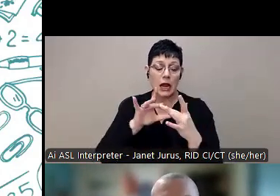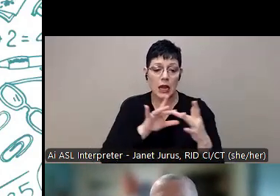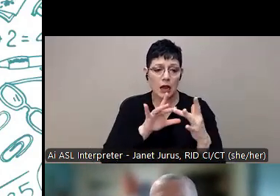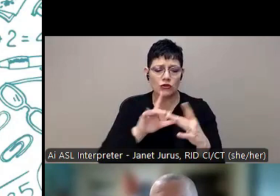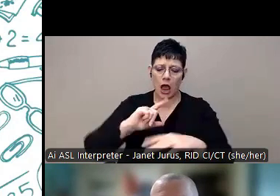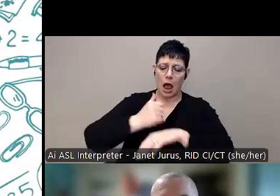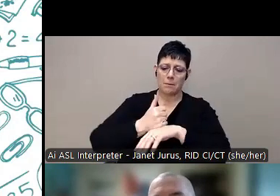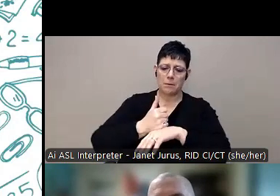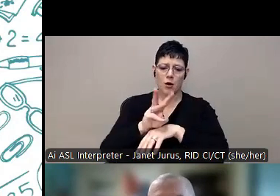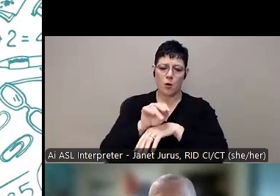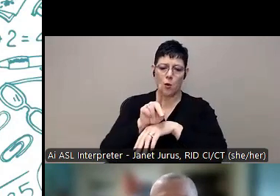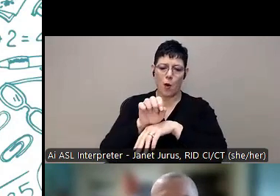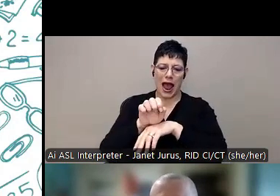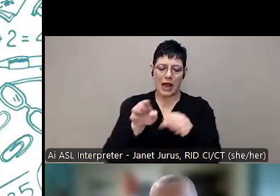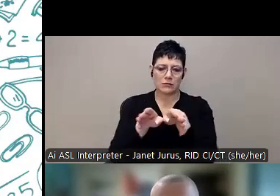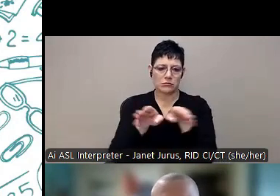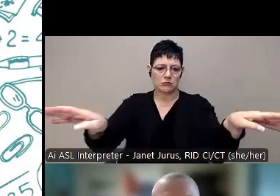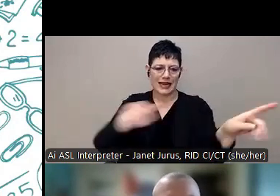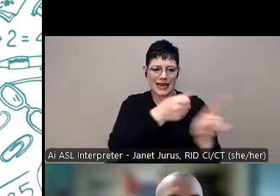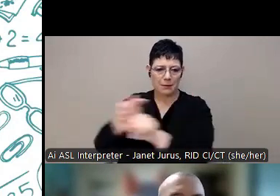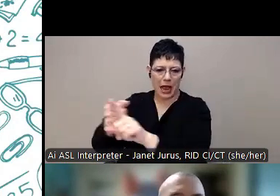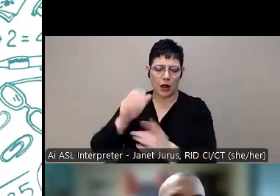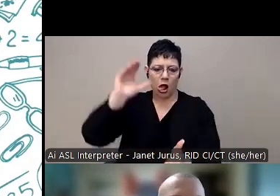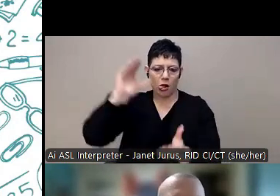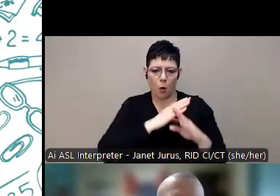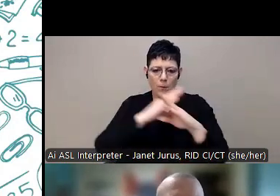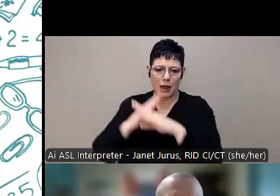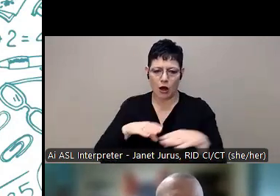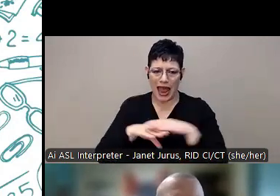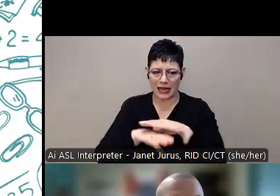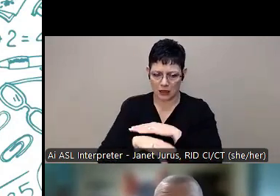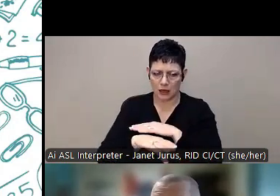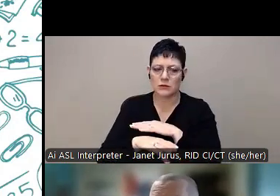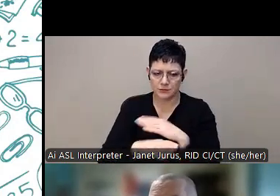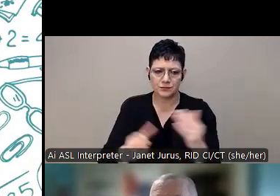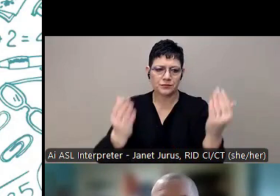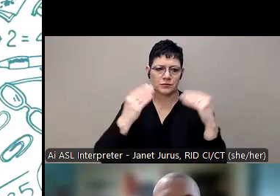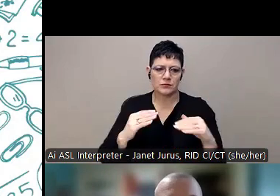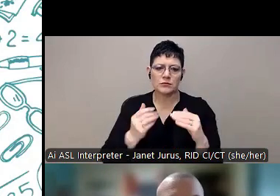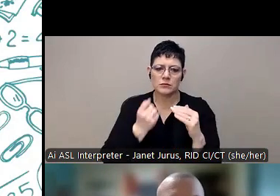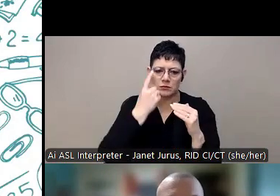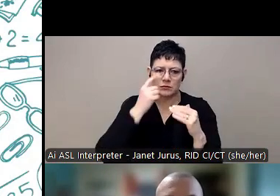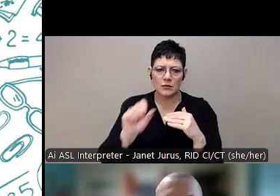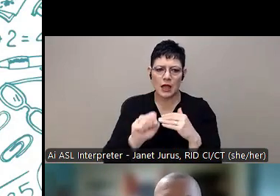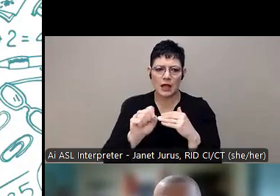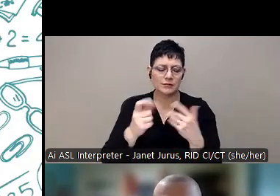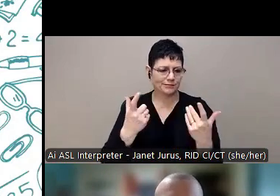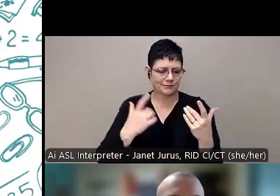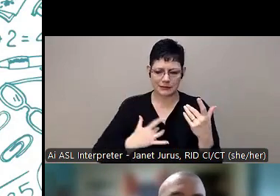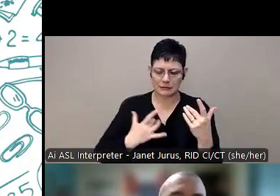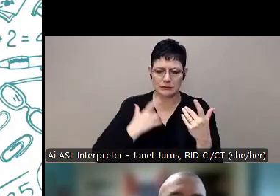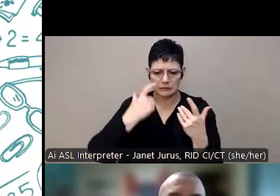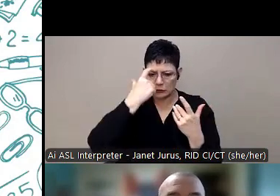wide net, low barrier prevention initiative to limit social or serious emotional disturbances, mental